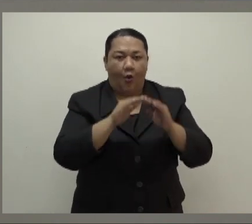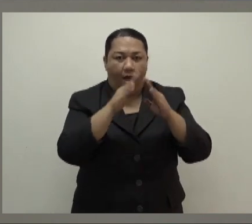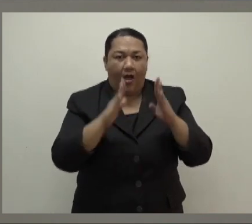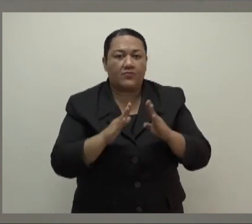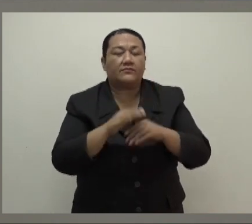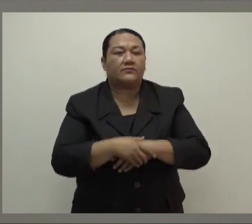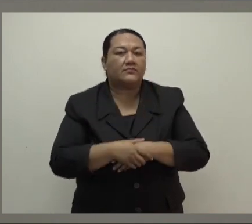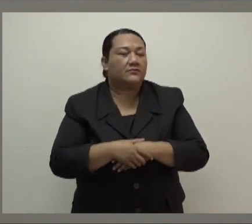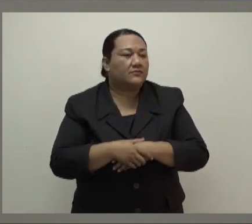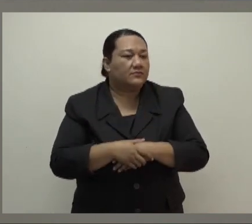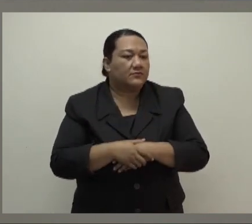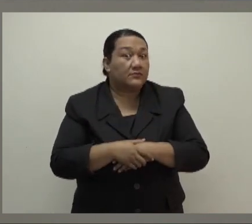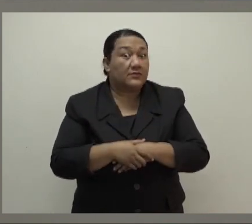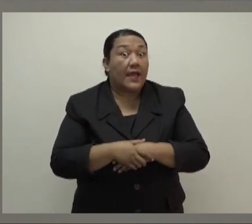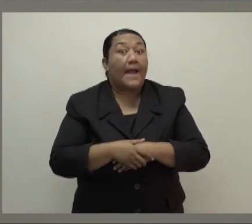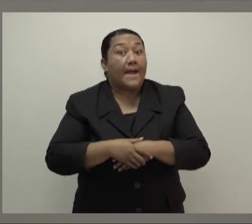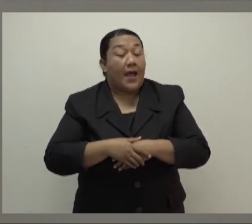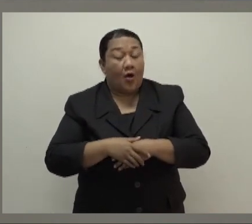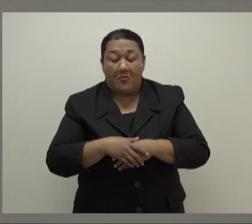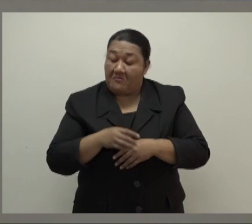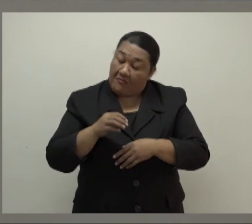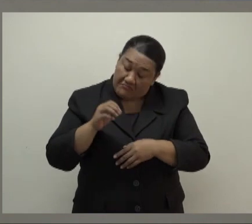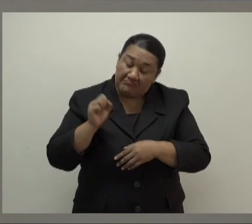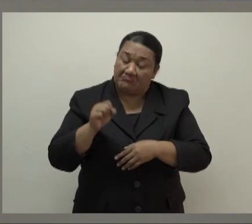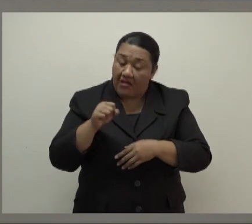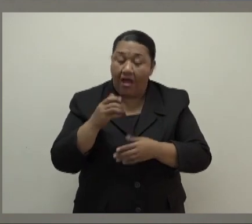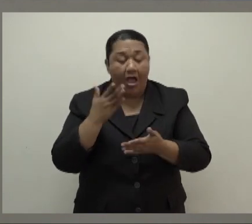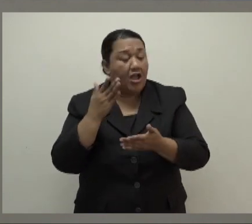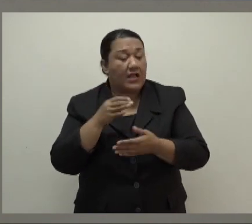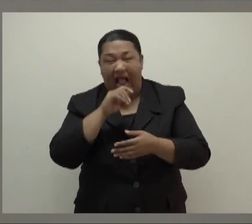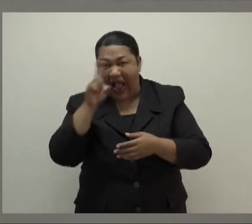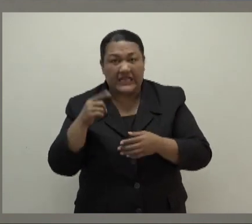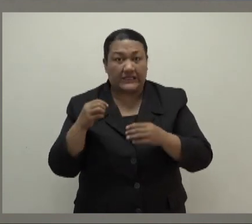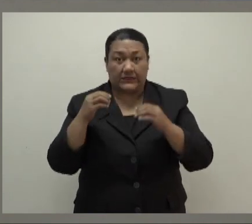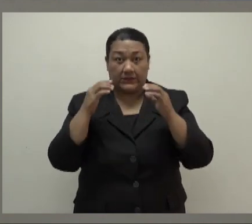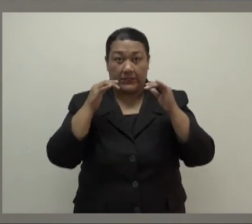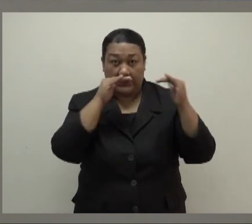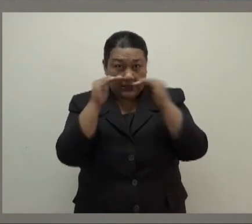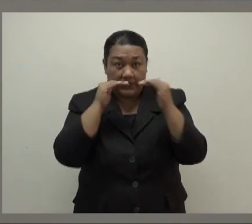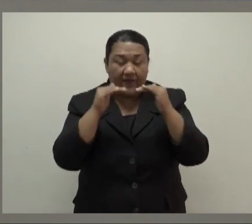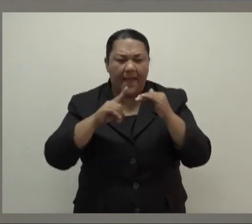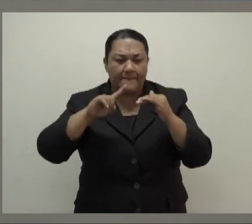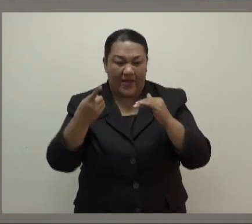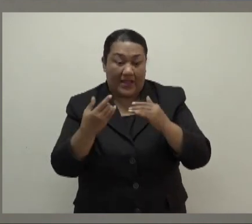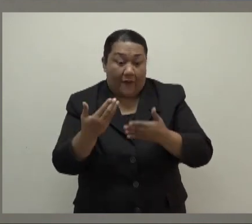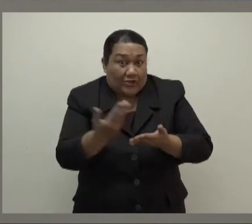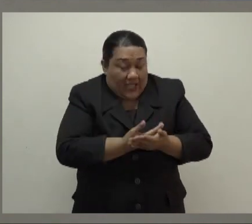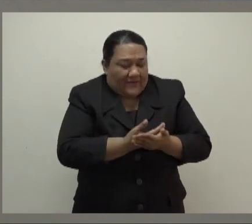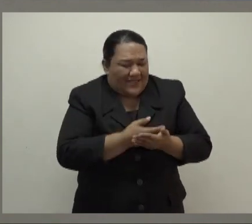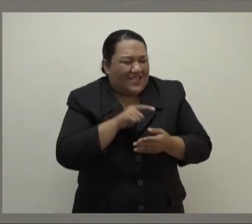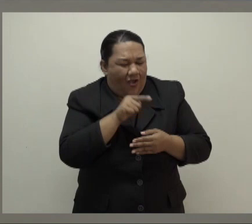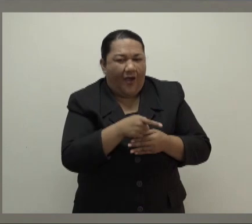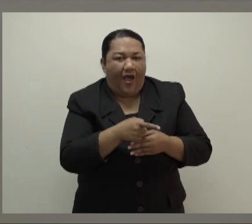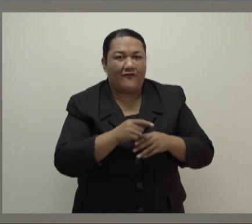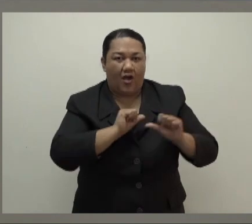Of course, we cannot justify the continuation of a curfew for the sake of just these benefits. but we want to highlight